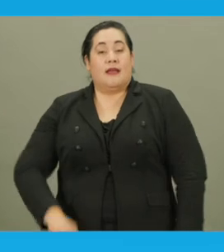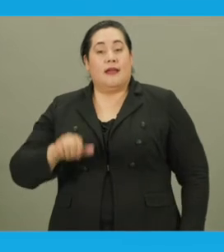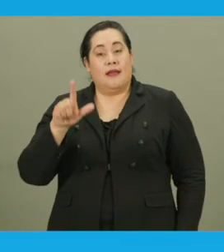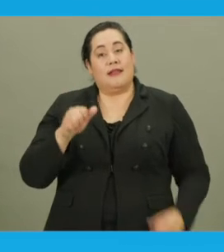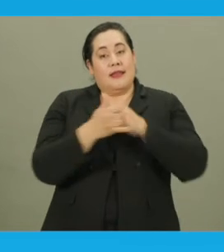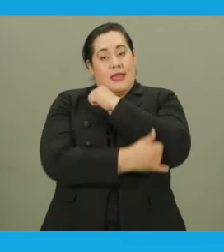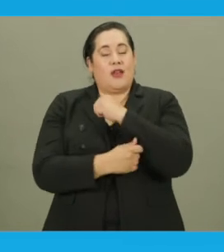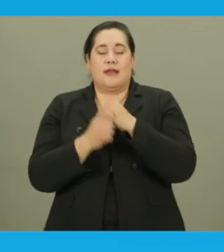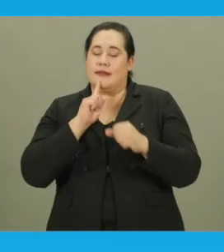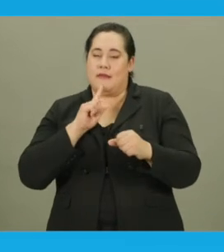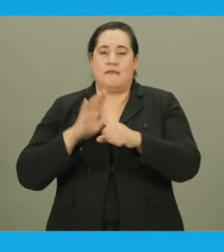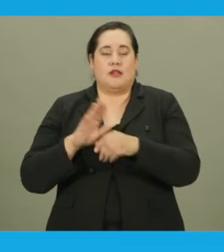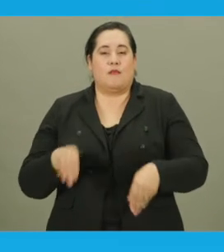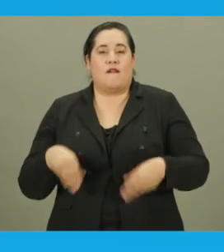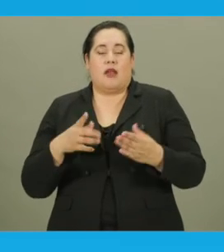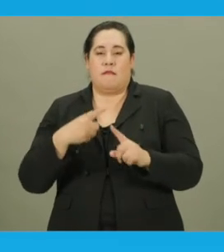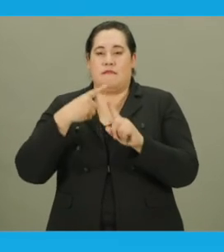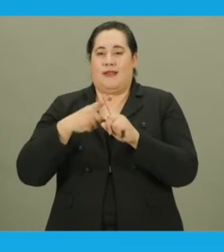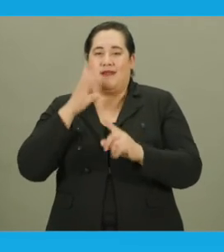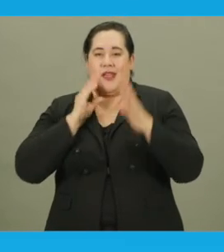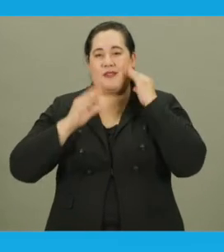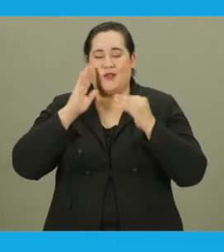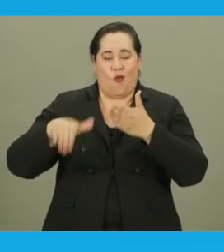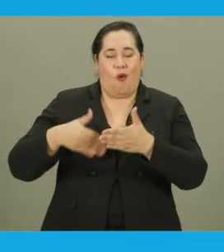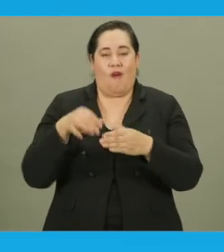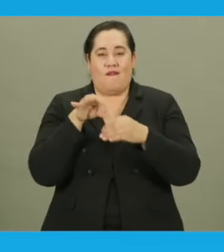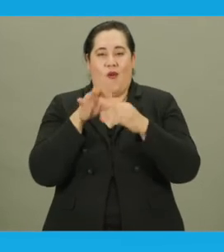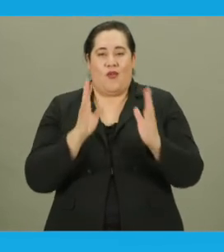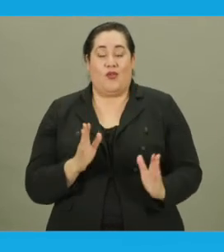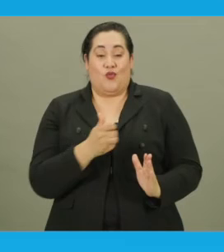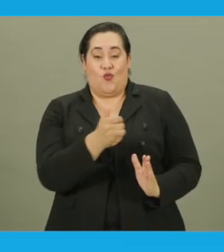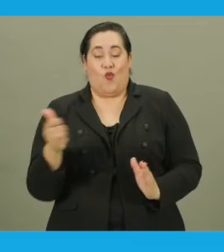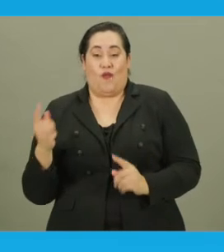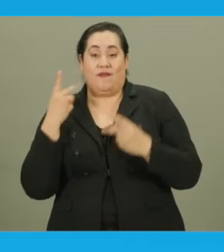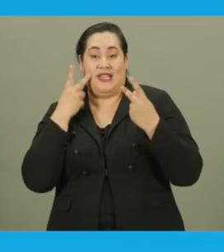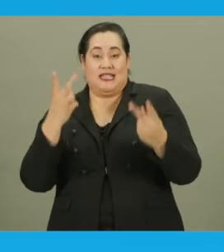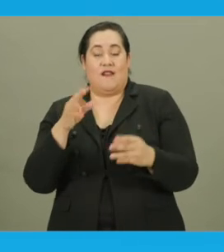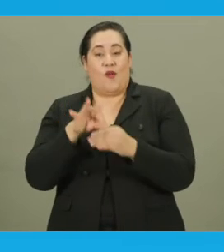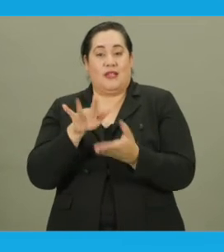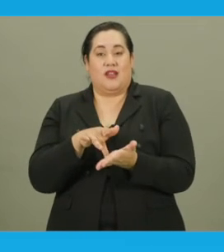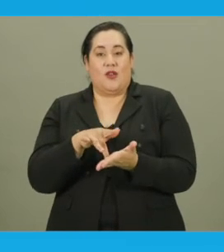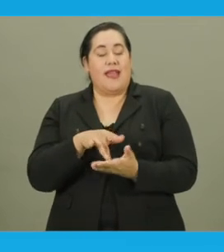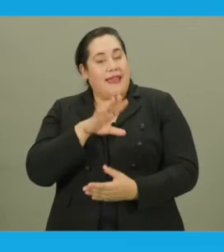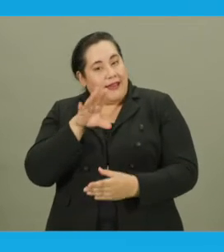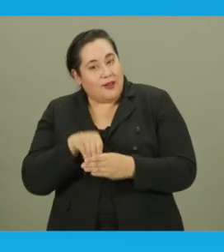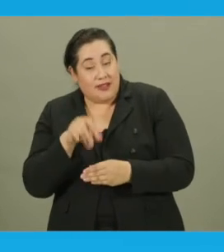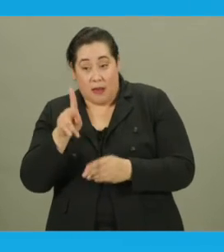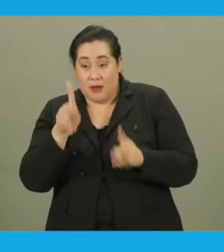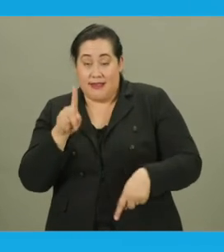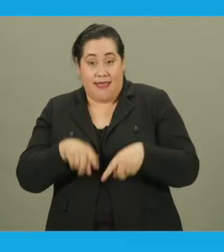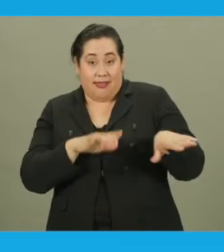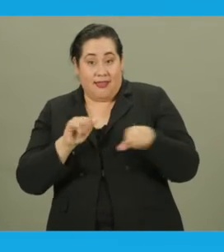Los Angeles County is committed to providing a positive experience to all voters who visit a vote center, even if that